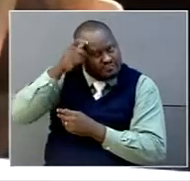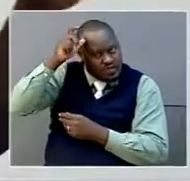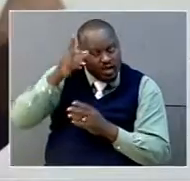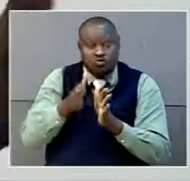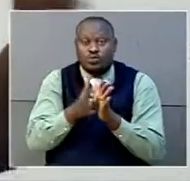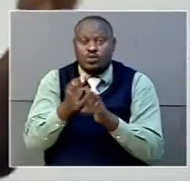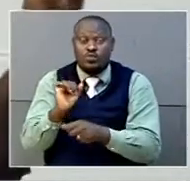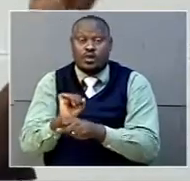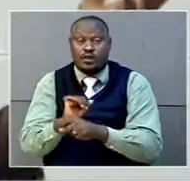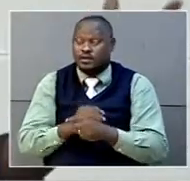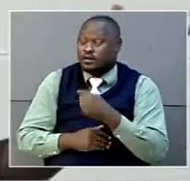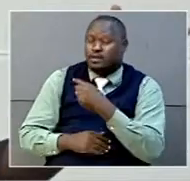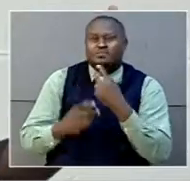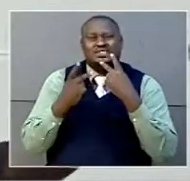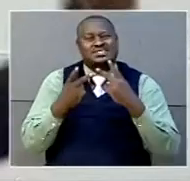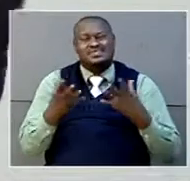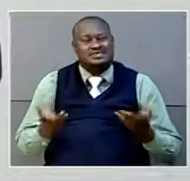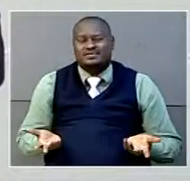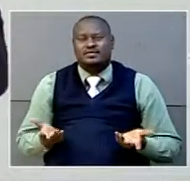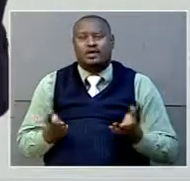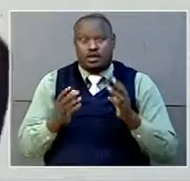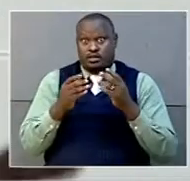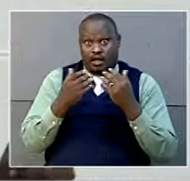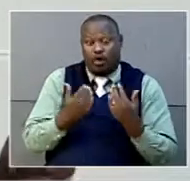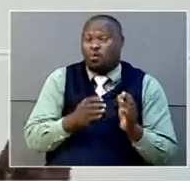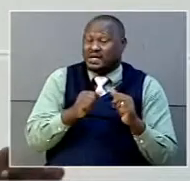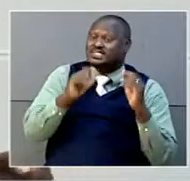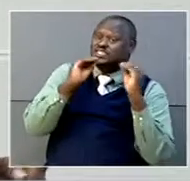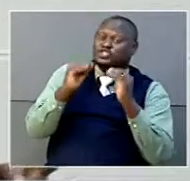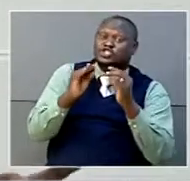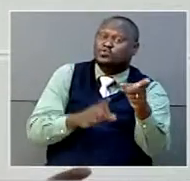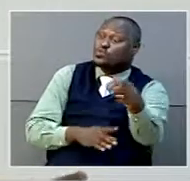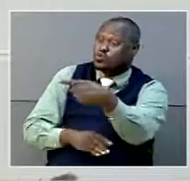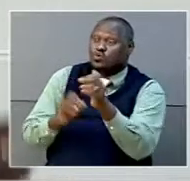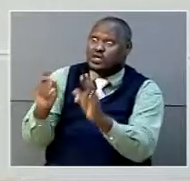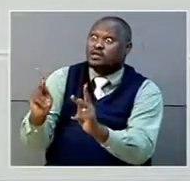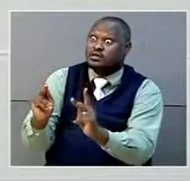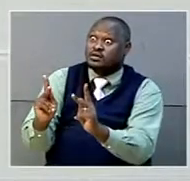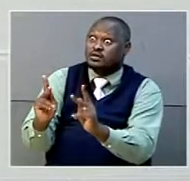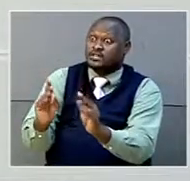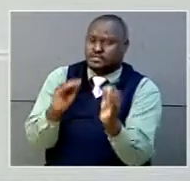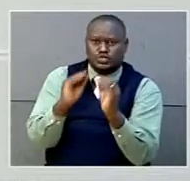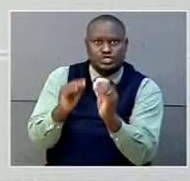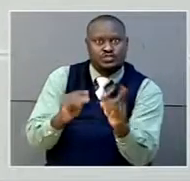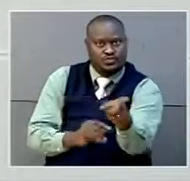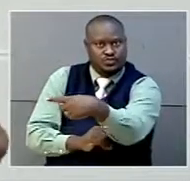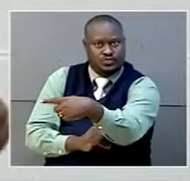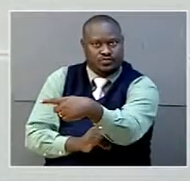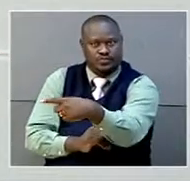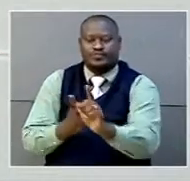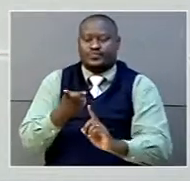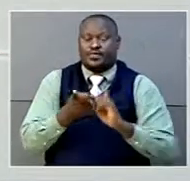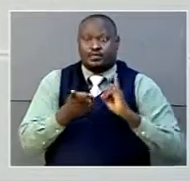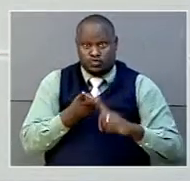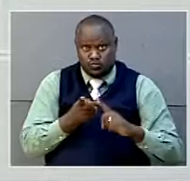work. Discuss what you need. We shall give you digital skills, okay? We shall push for